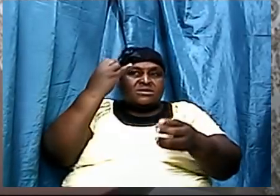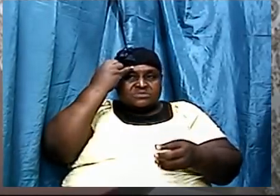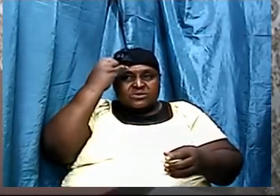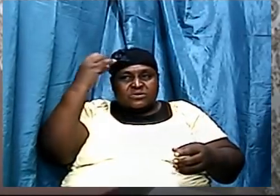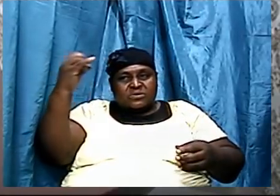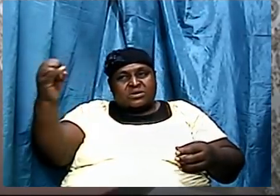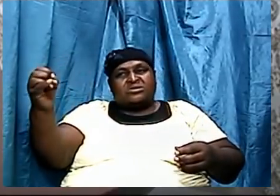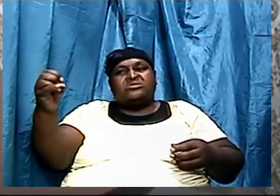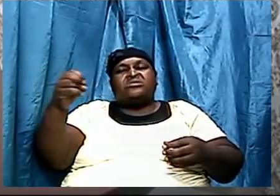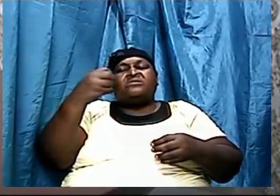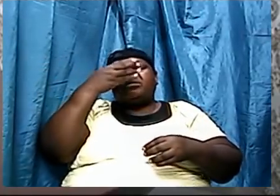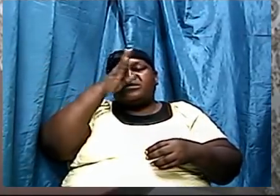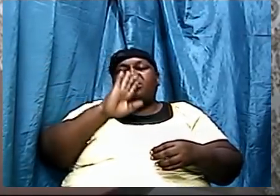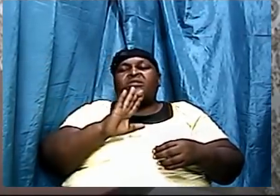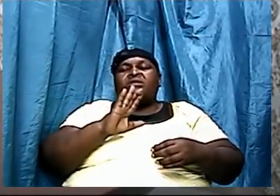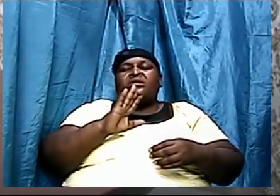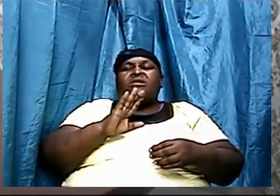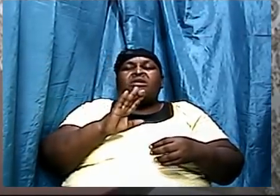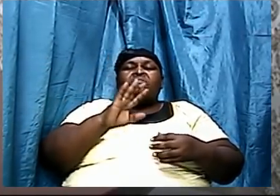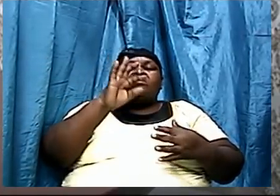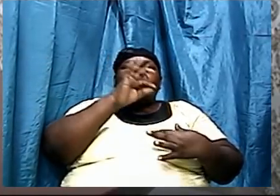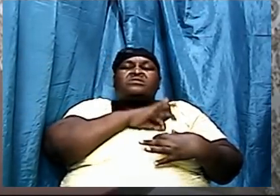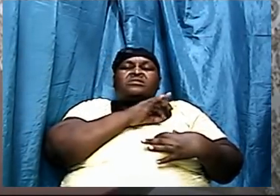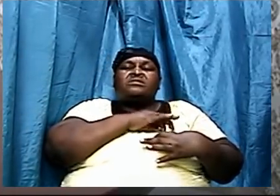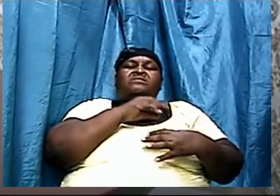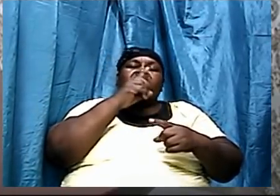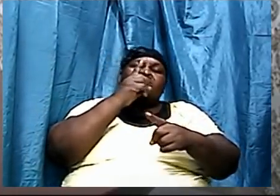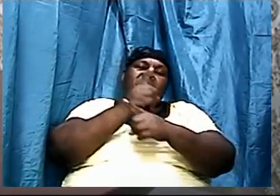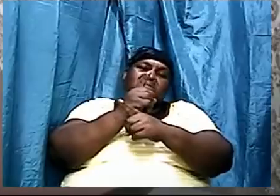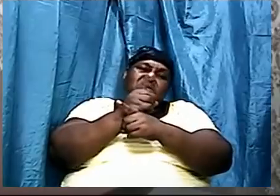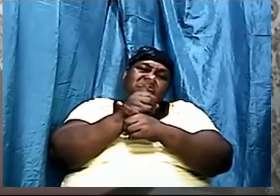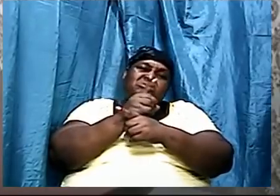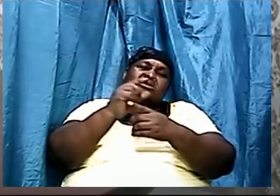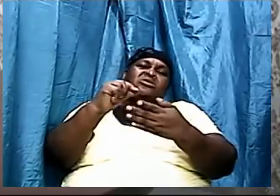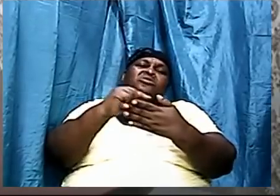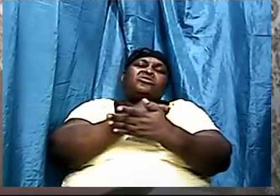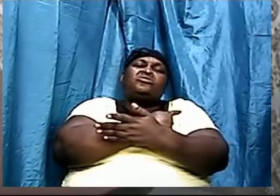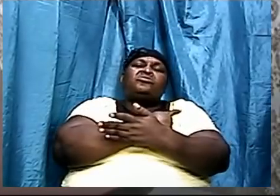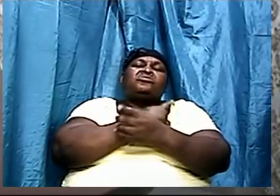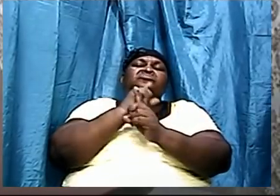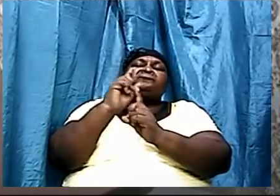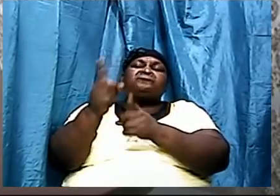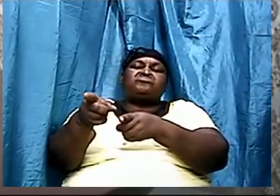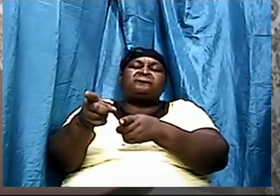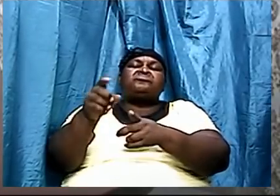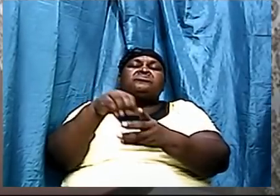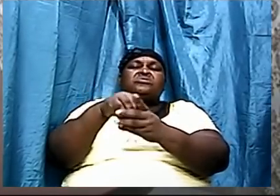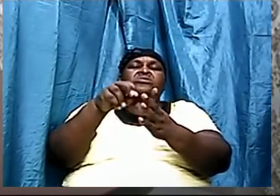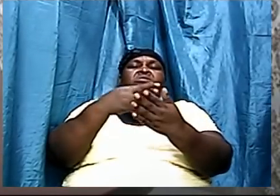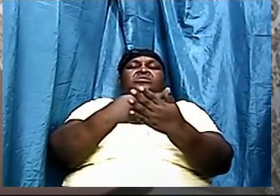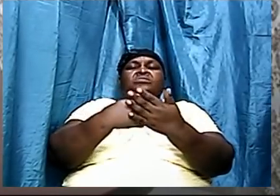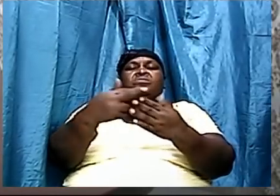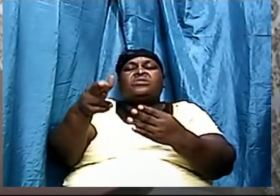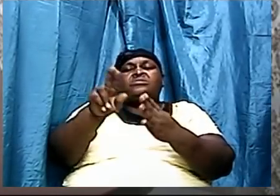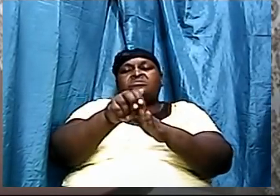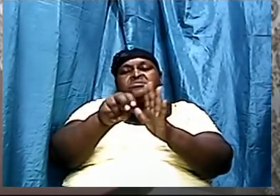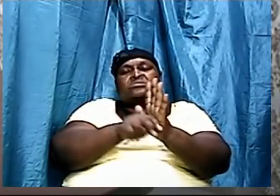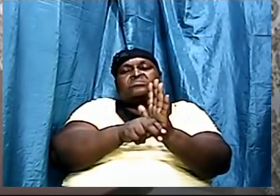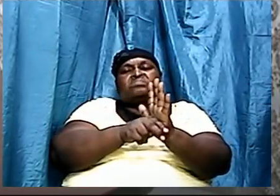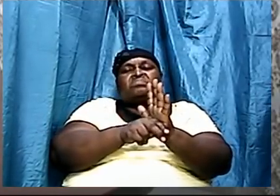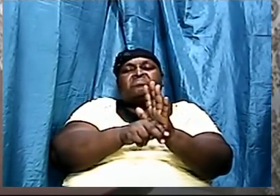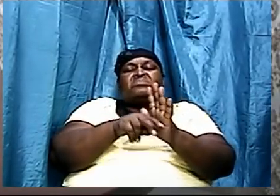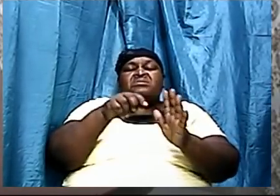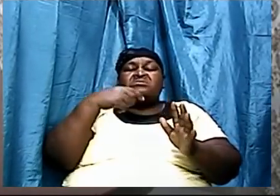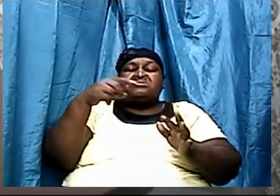profitable for doctrine, for reproof, for correction, and for instruction in righteousness. And it says that the man of